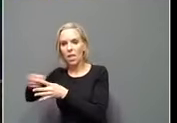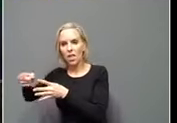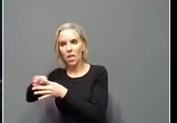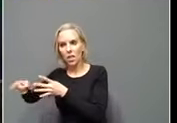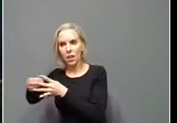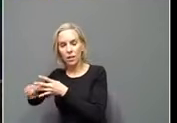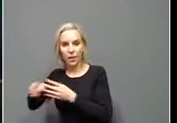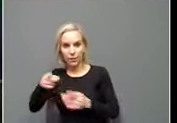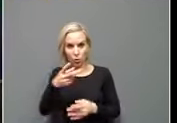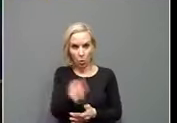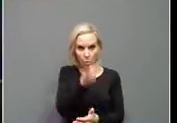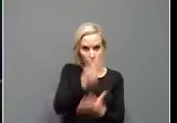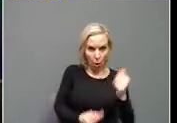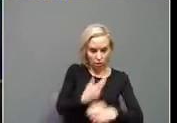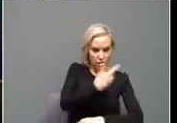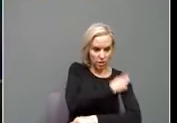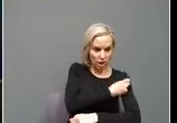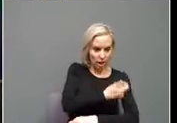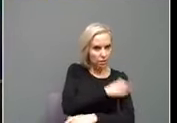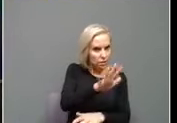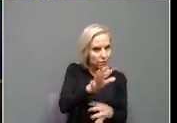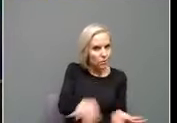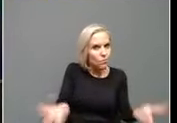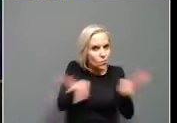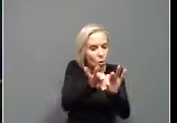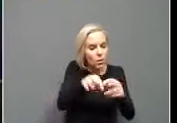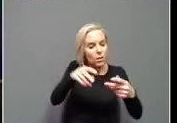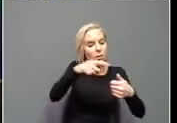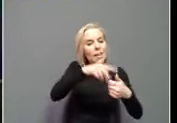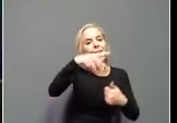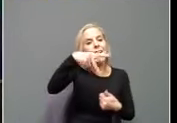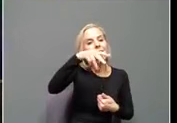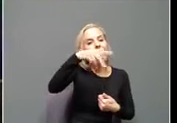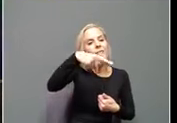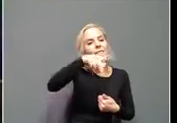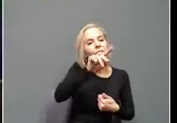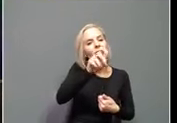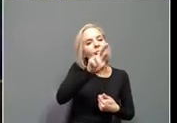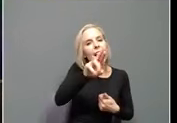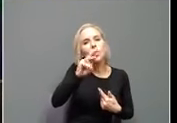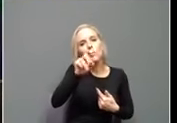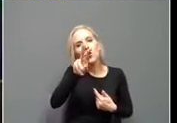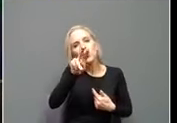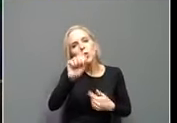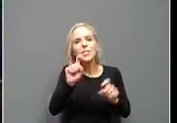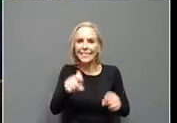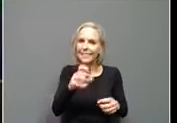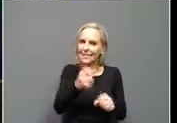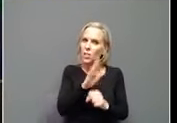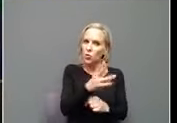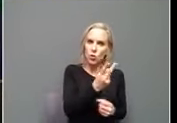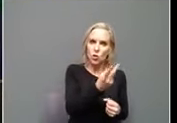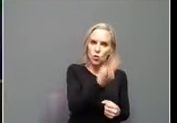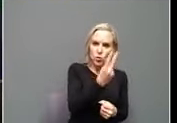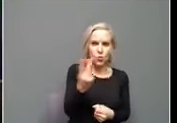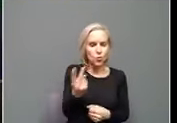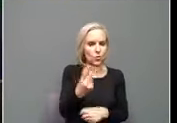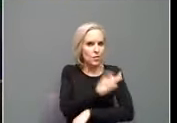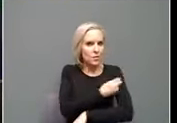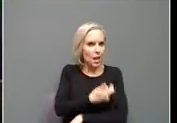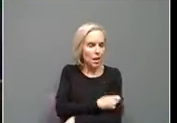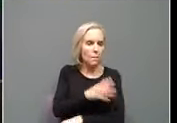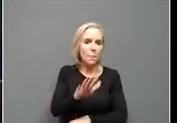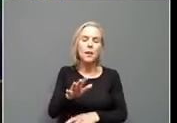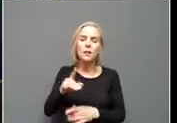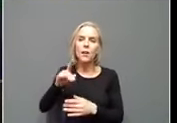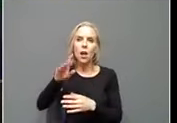you need to go back and get your second shot, Pfizer and Moderna, you're in a much better place, uh, against those, those variants, but we're still waiting. I mean, we